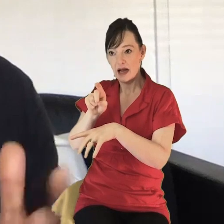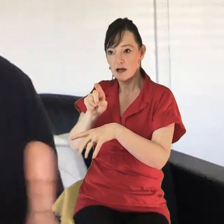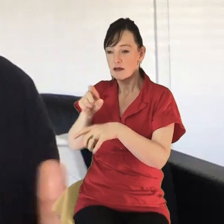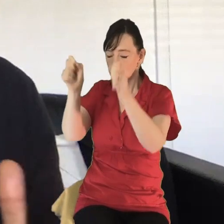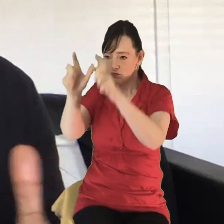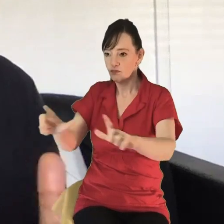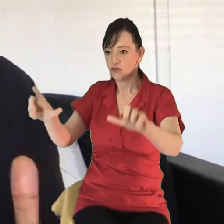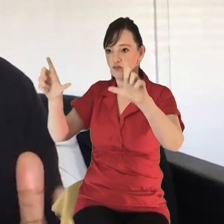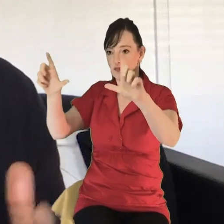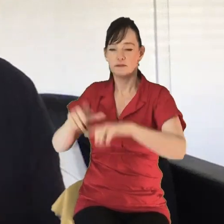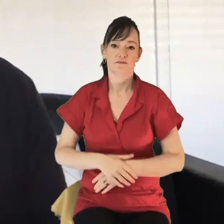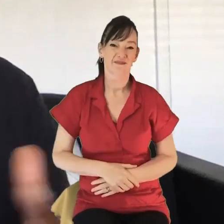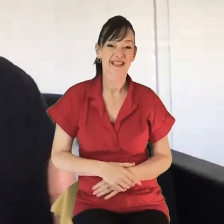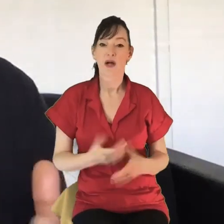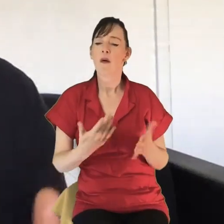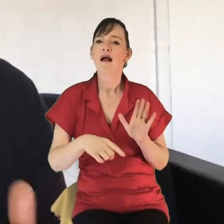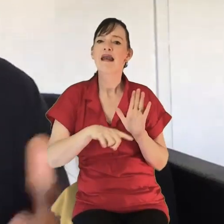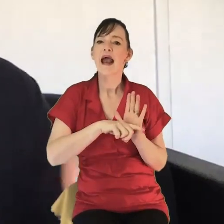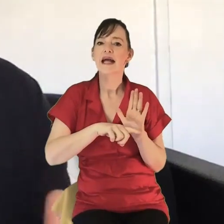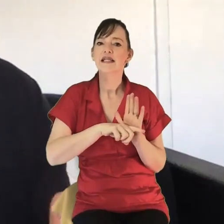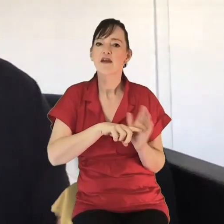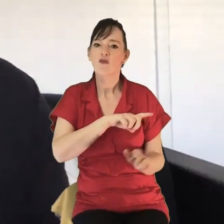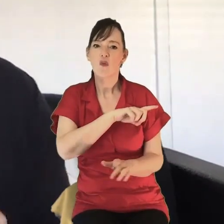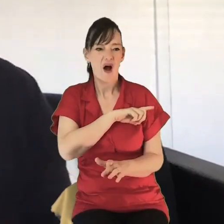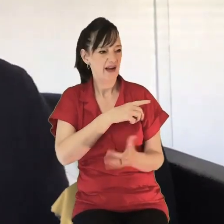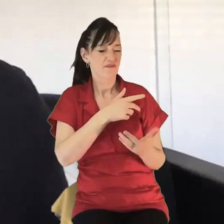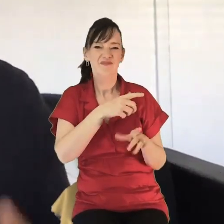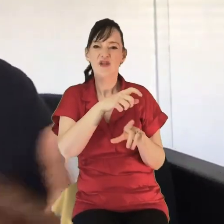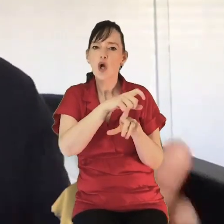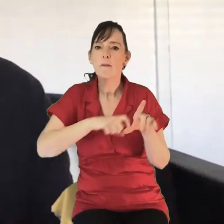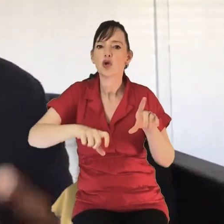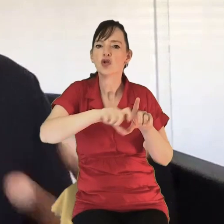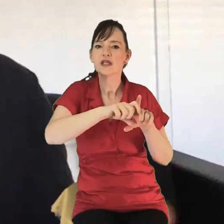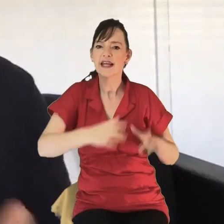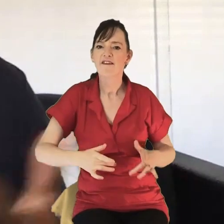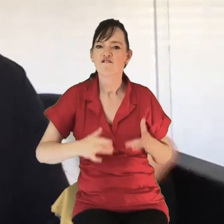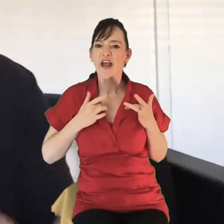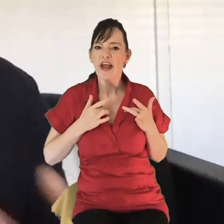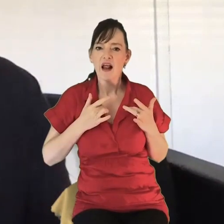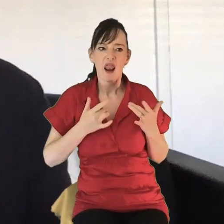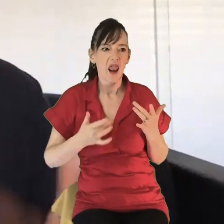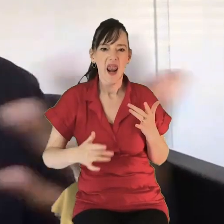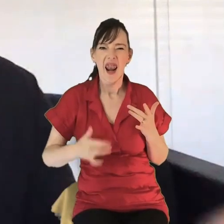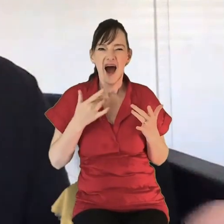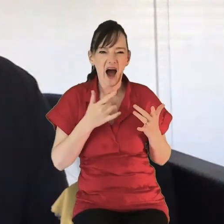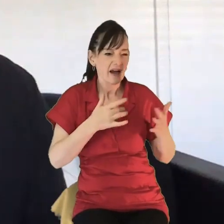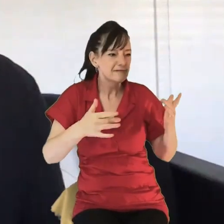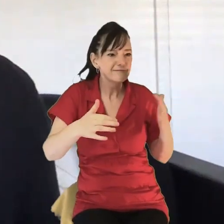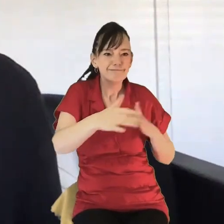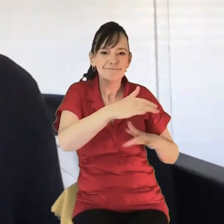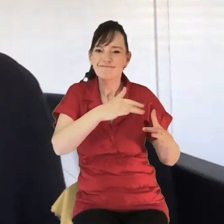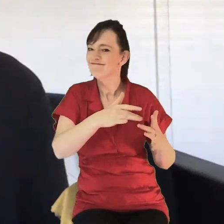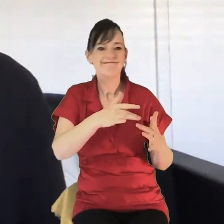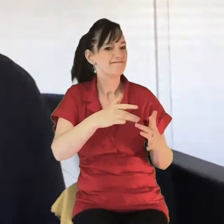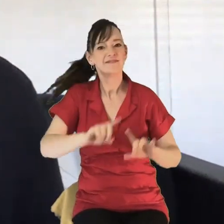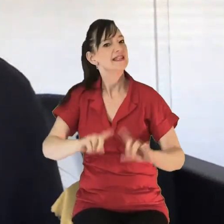wasn't the same kind of feel of community among the church members. In Zoom, everyone can interact on the chat and see who else is on and